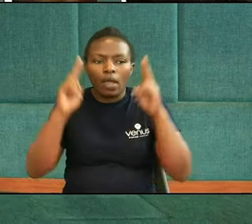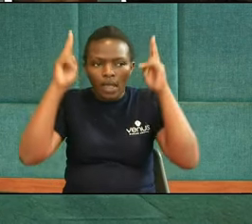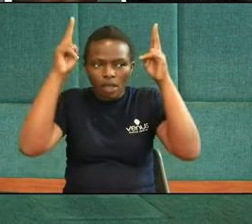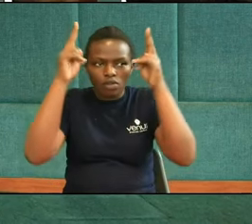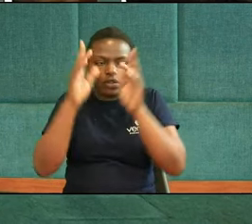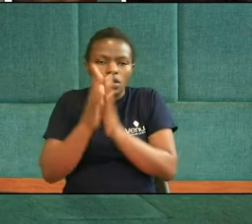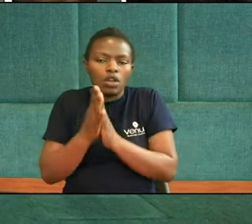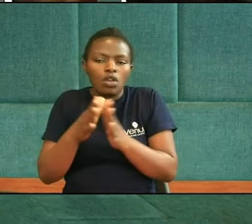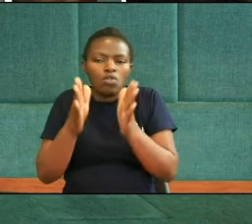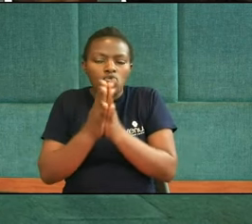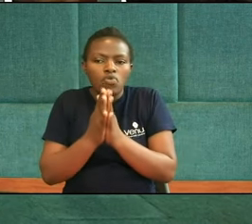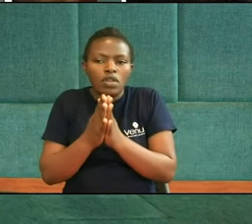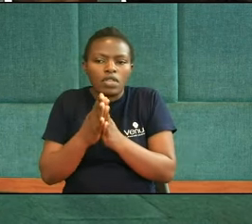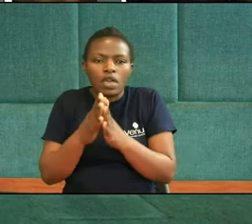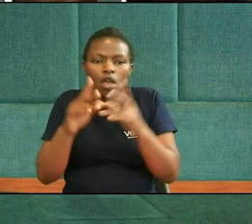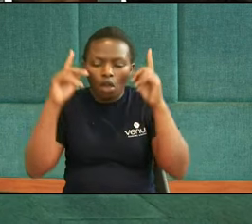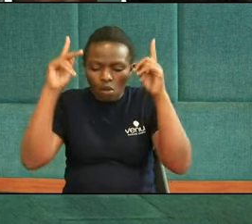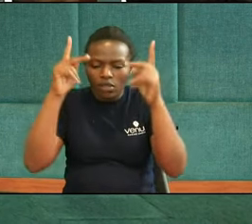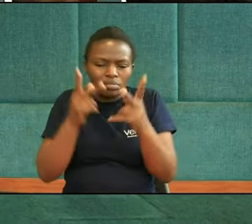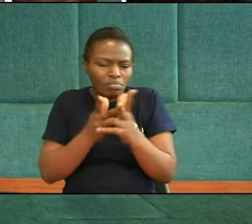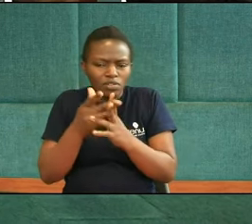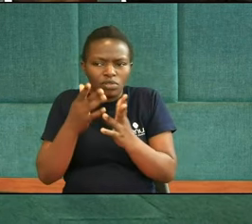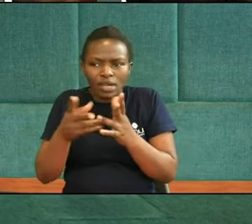Which had horns between his eyes